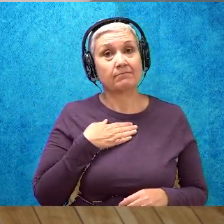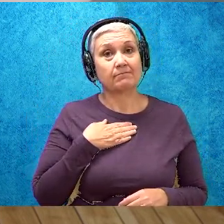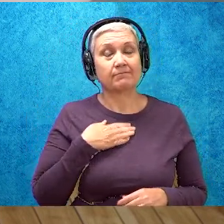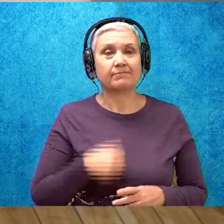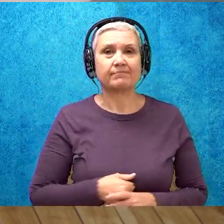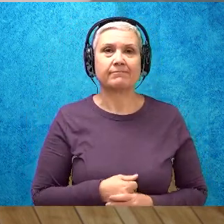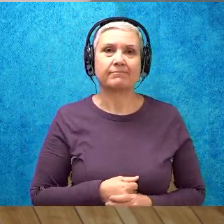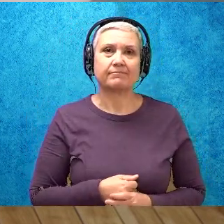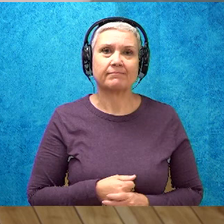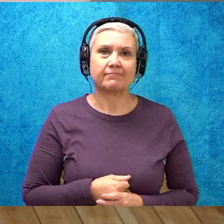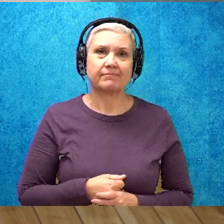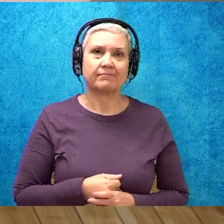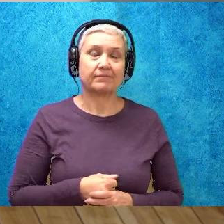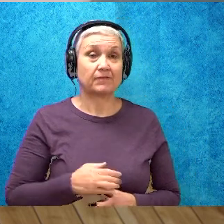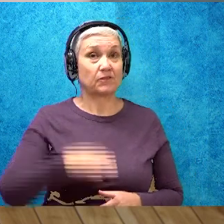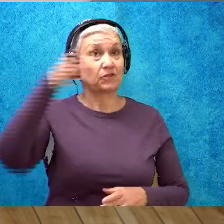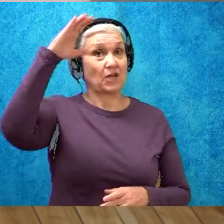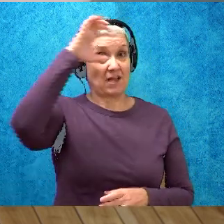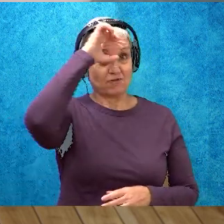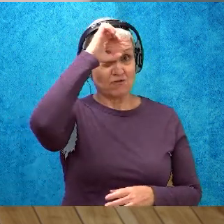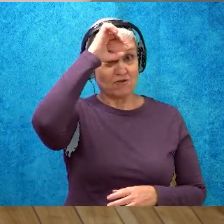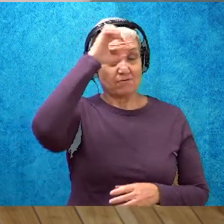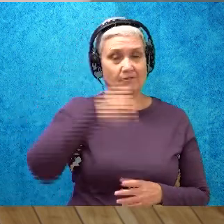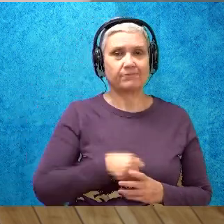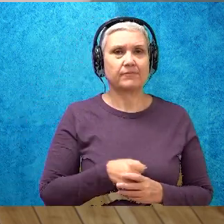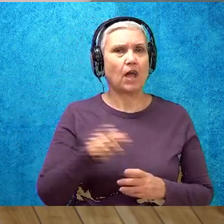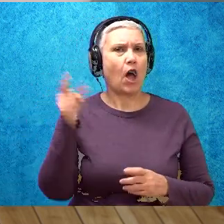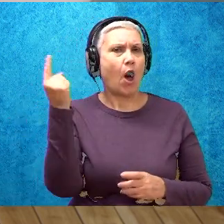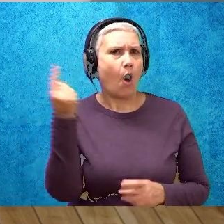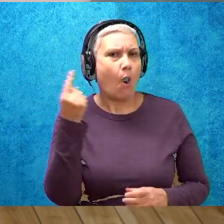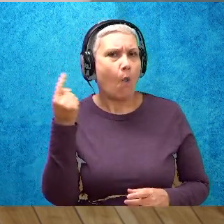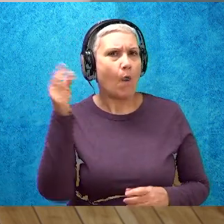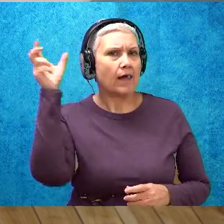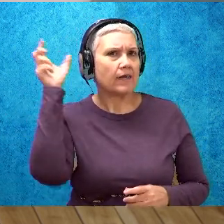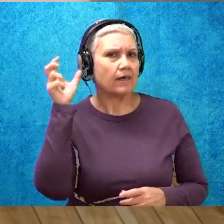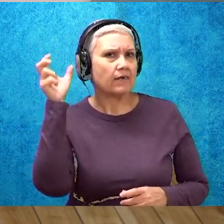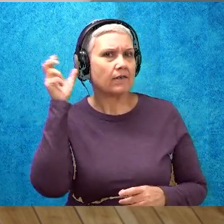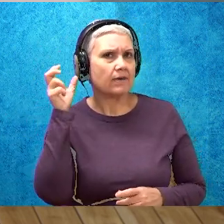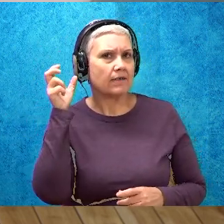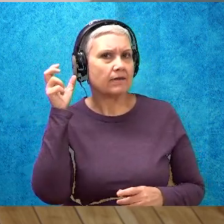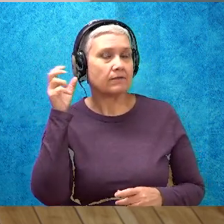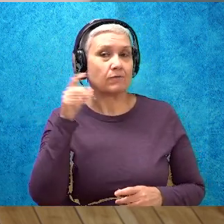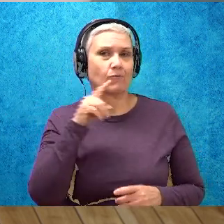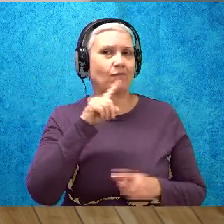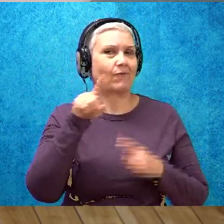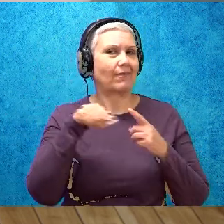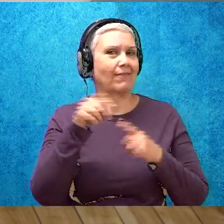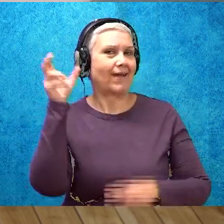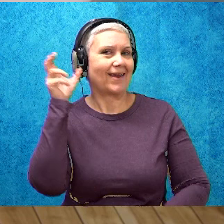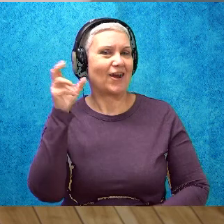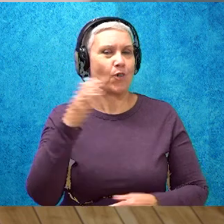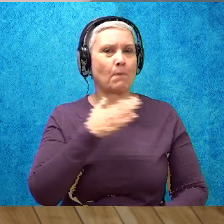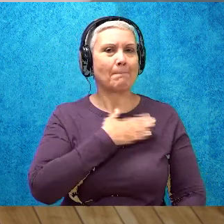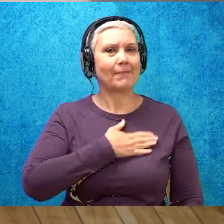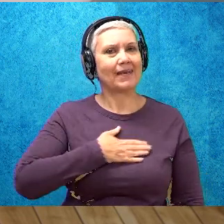Giant cyclopses always listen when they hear please nicely.